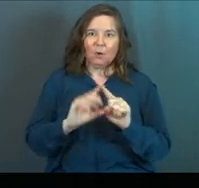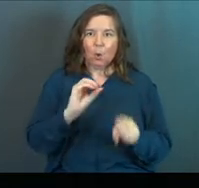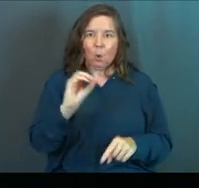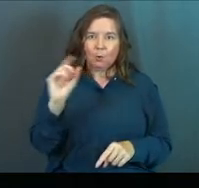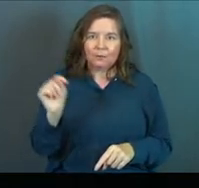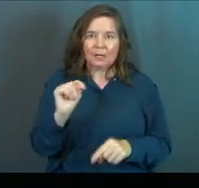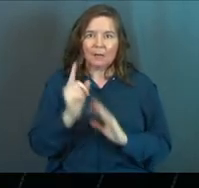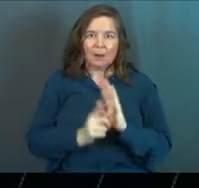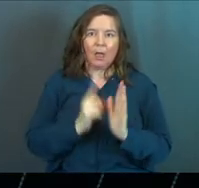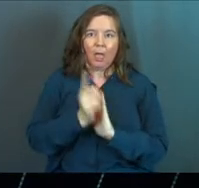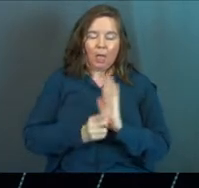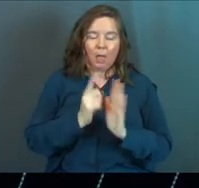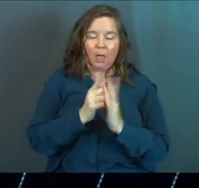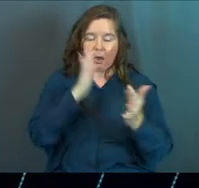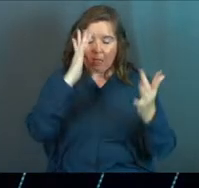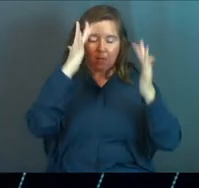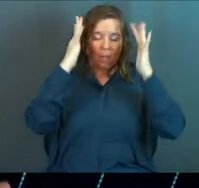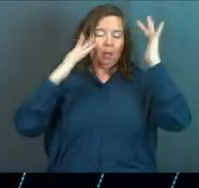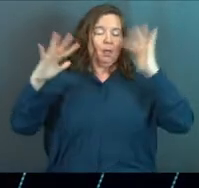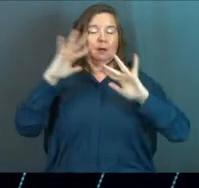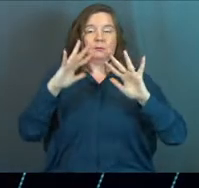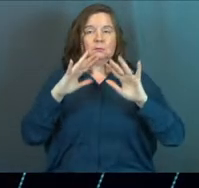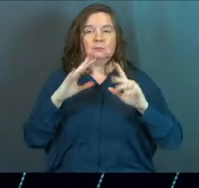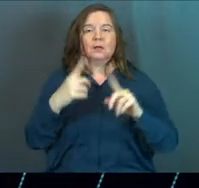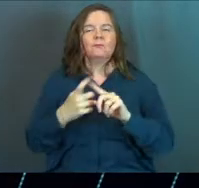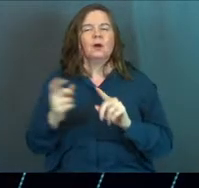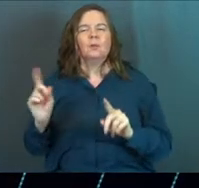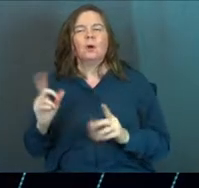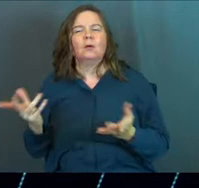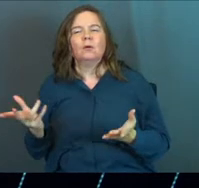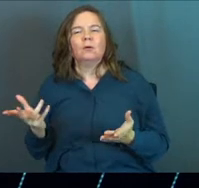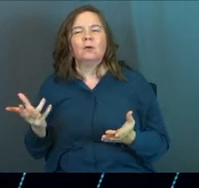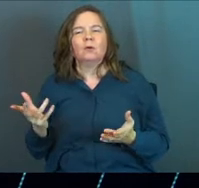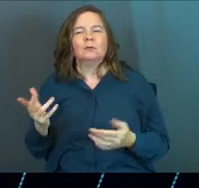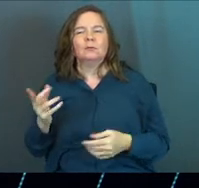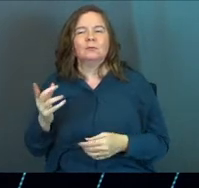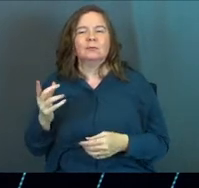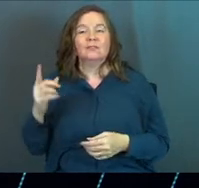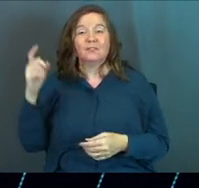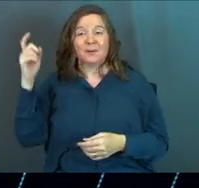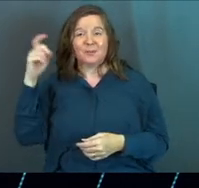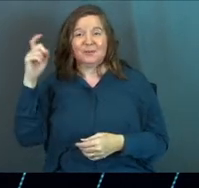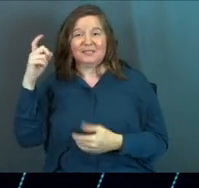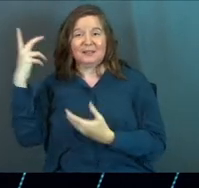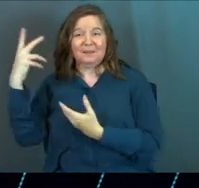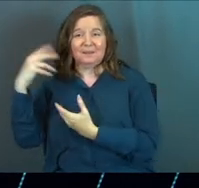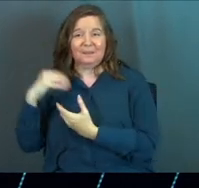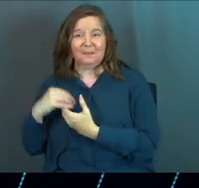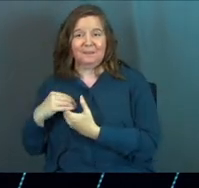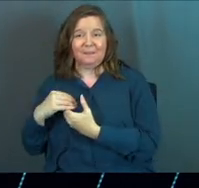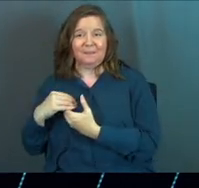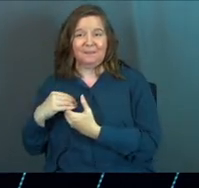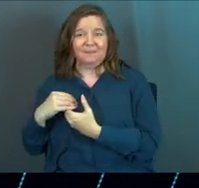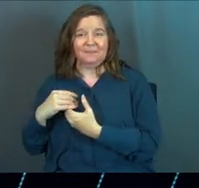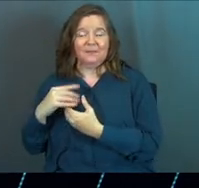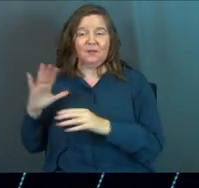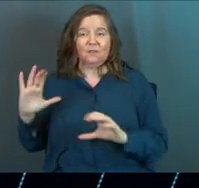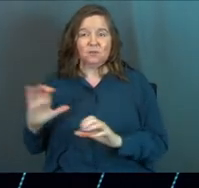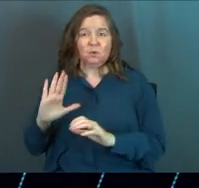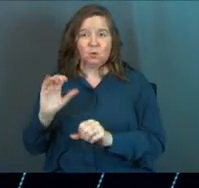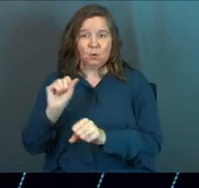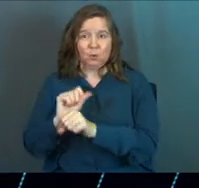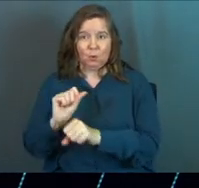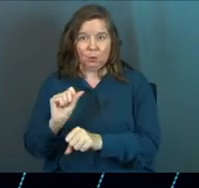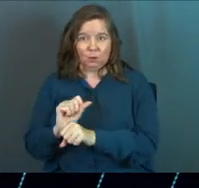overtime hours and losing your mind. What does it come from? It comes from wisdom. It comes from doing